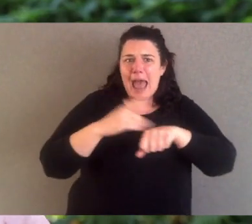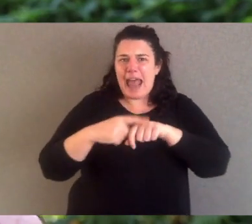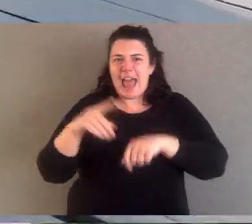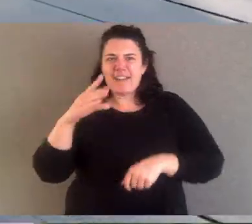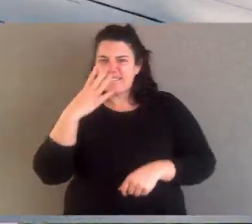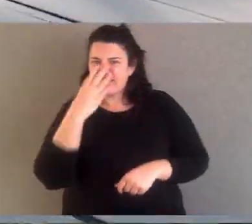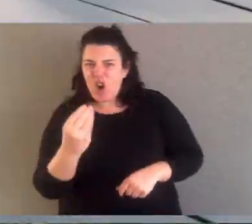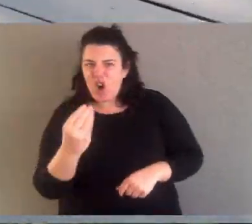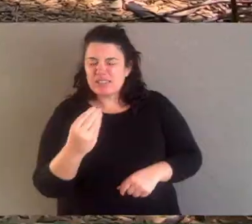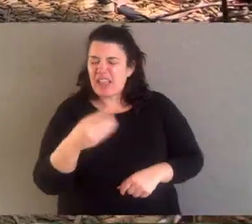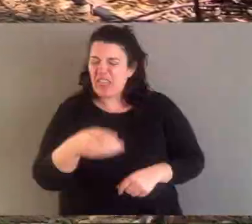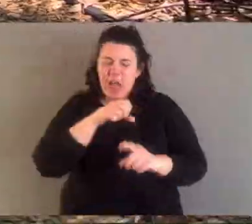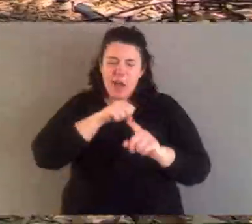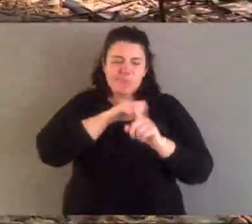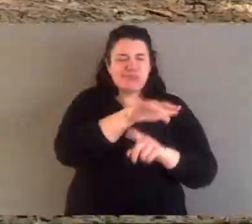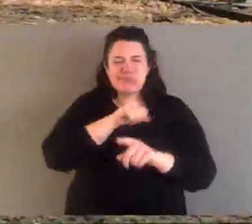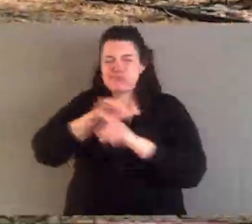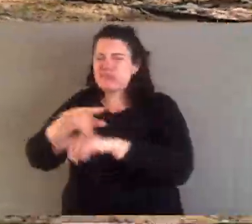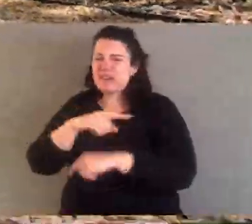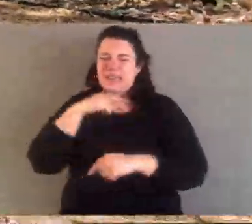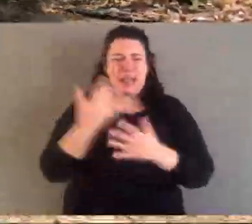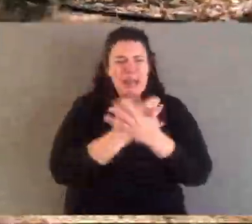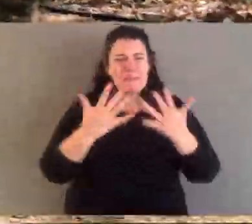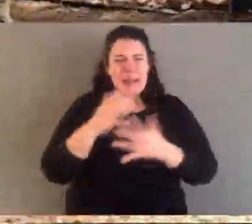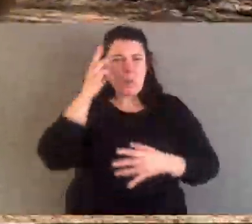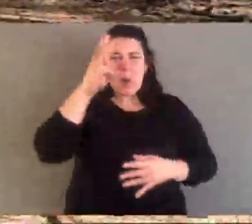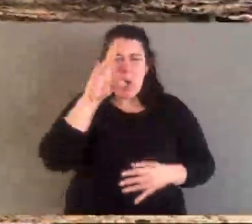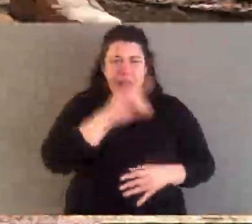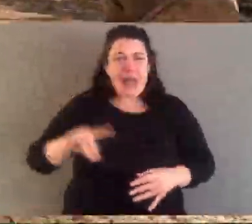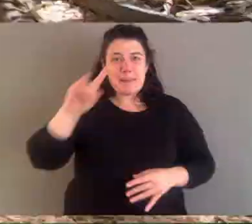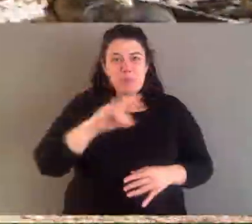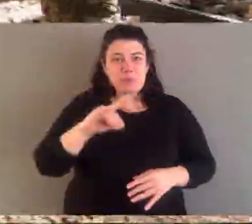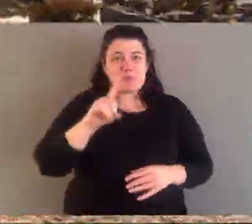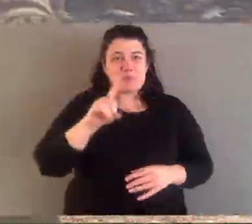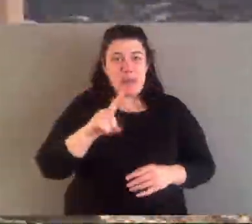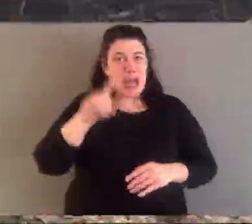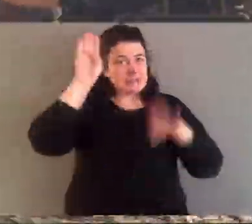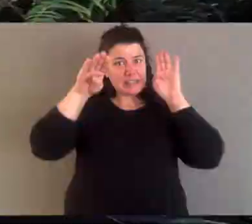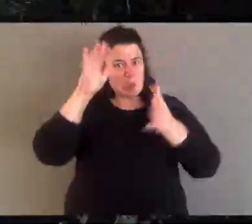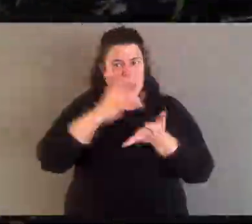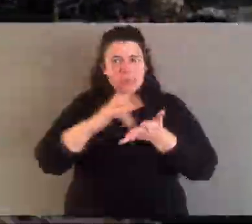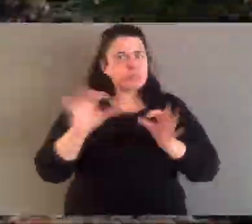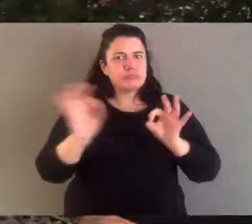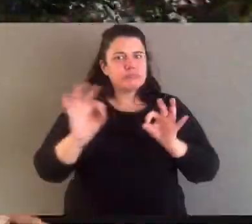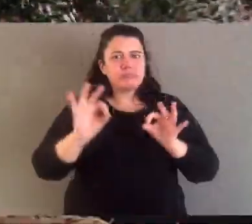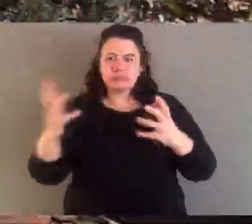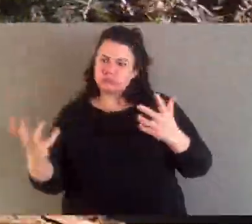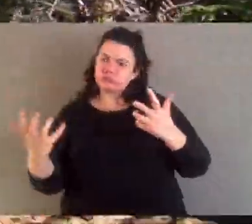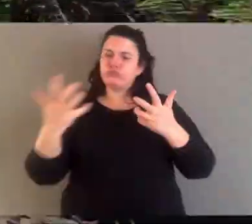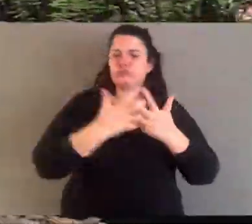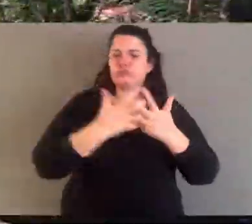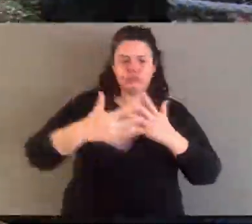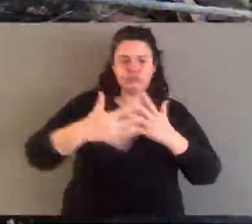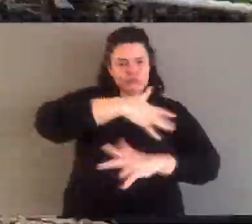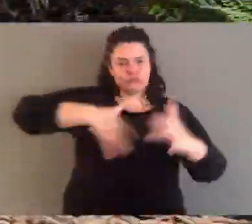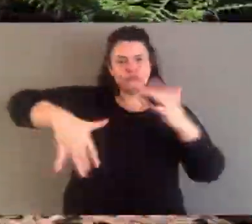and the feral cat, the feral fox and cat have had a devastating impact to the environment, but the dingo didn't see any extinctions happen. It